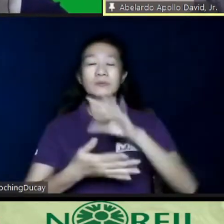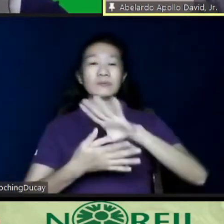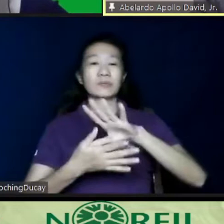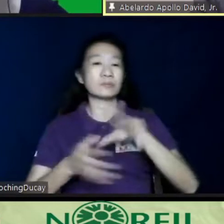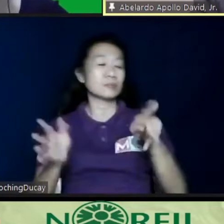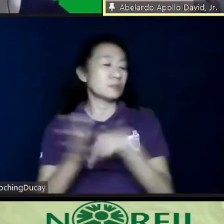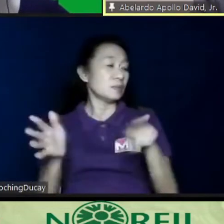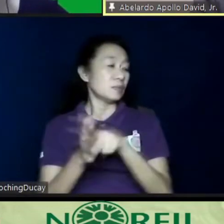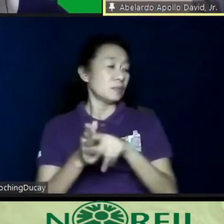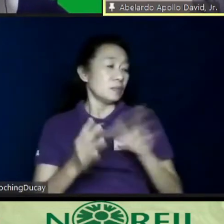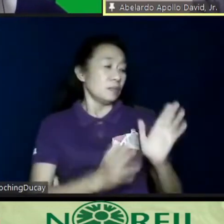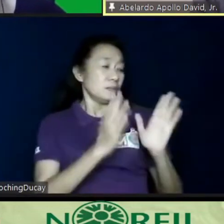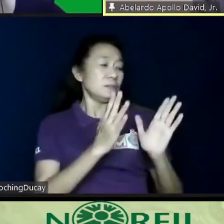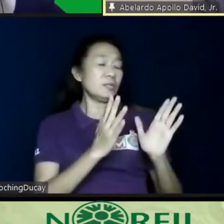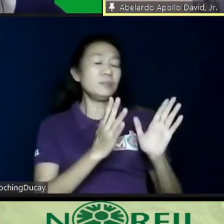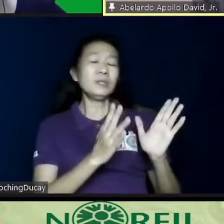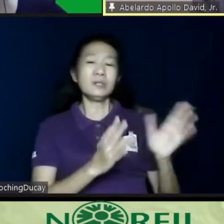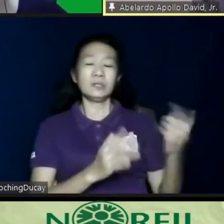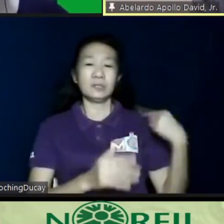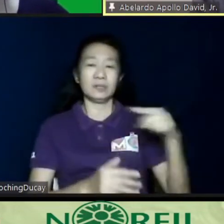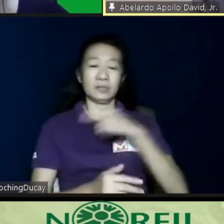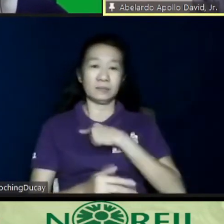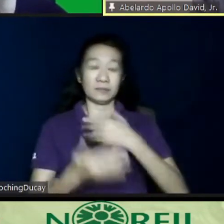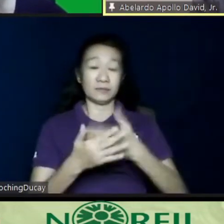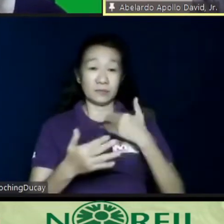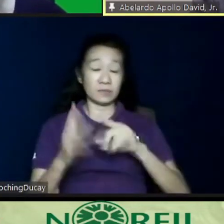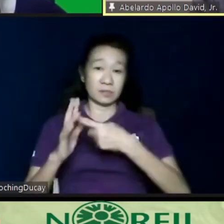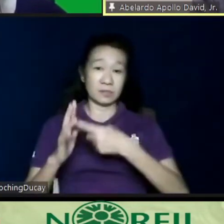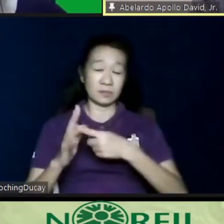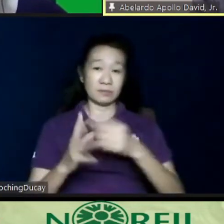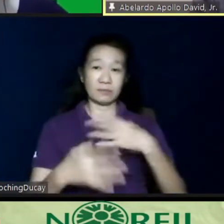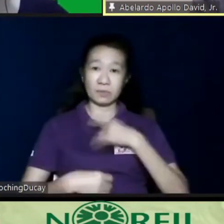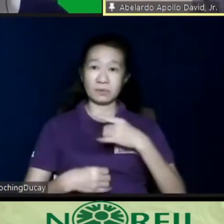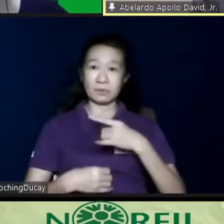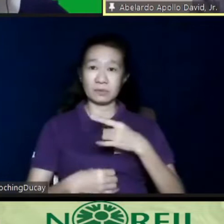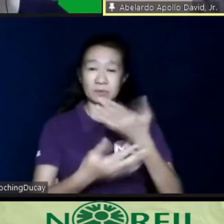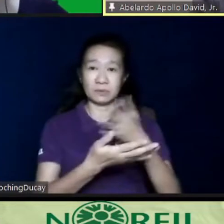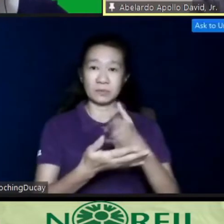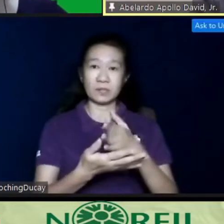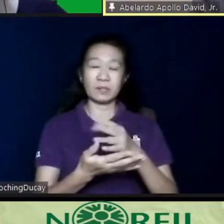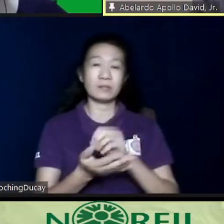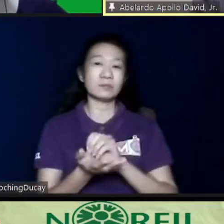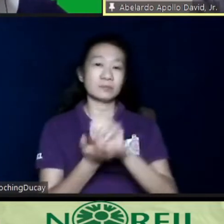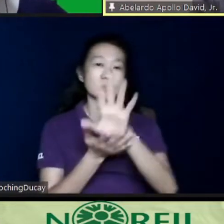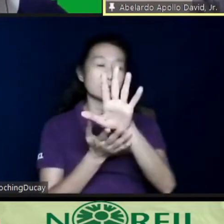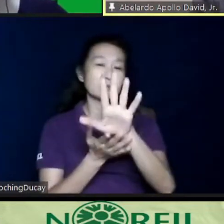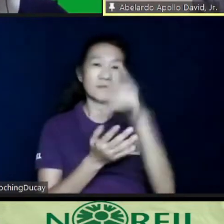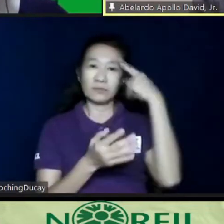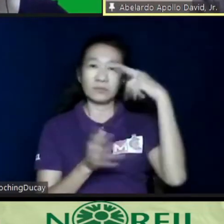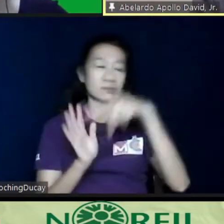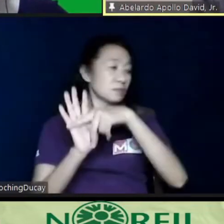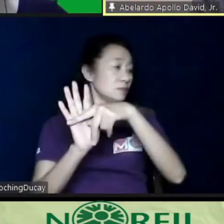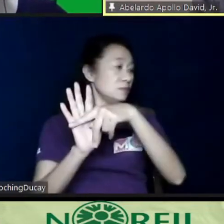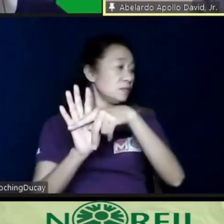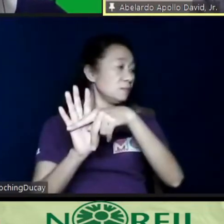we are confronted with. But before I start, I would like to share my screen first for a PowerPoint presentation that I've prepared.